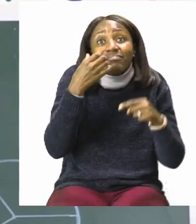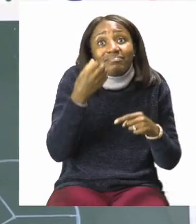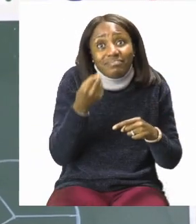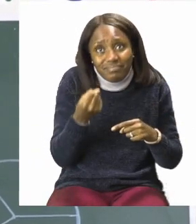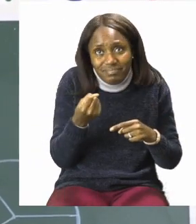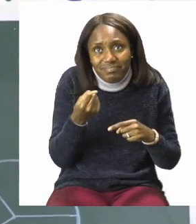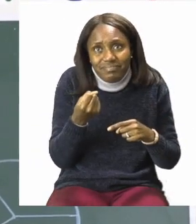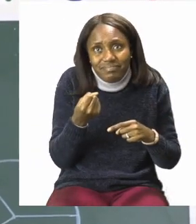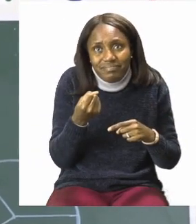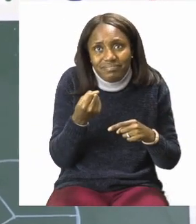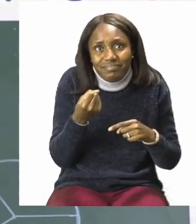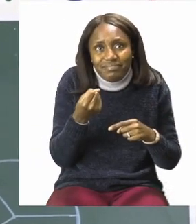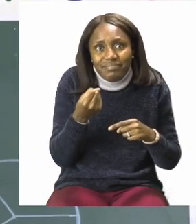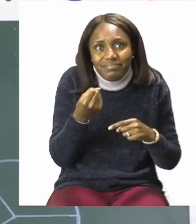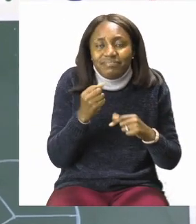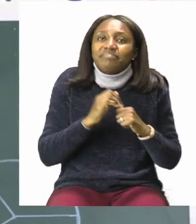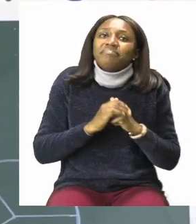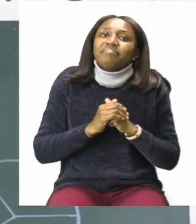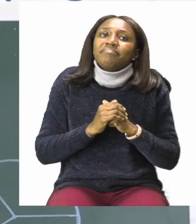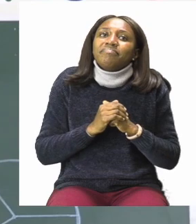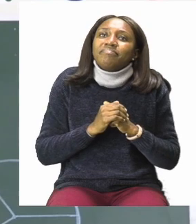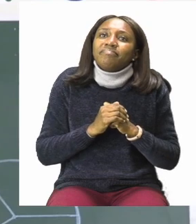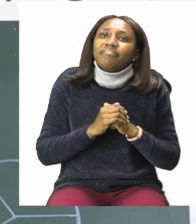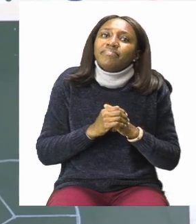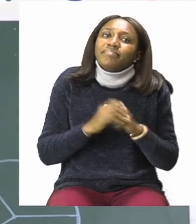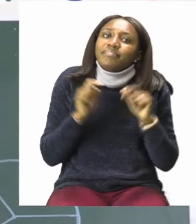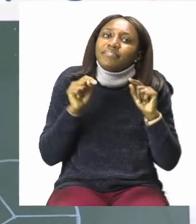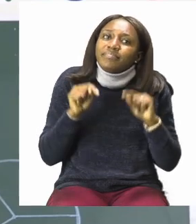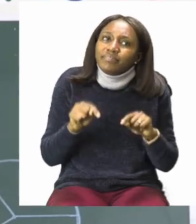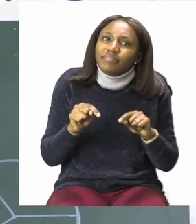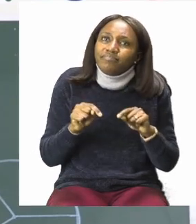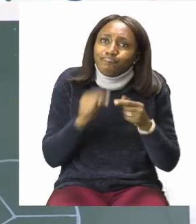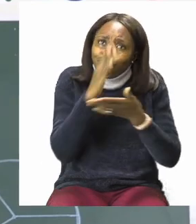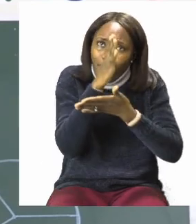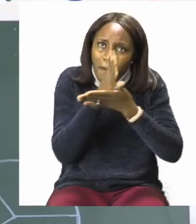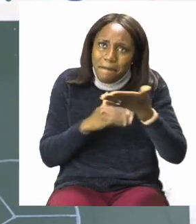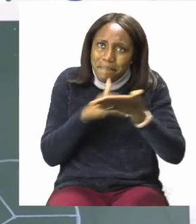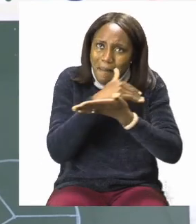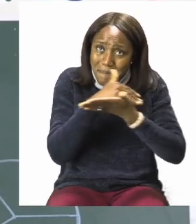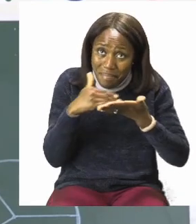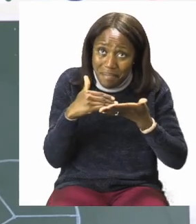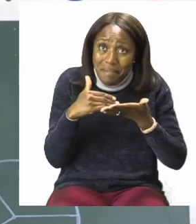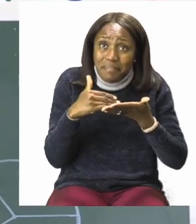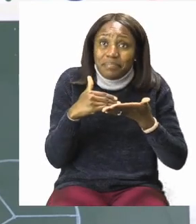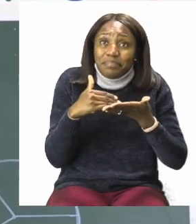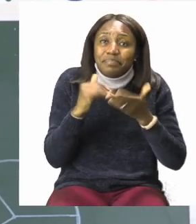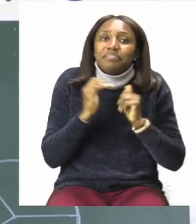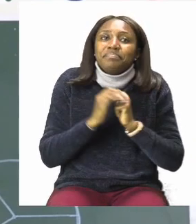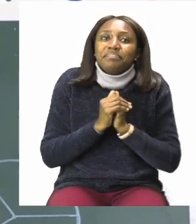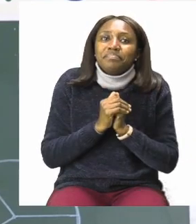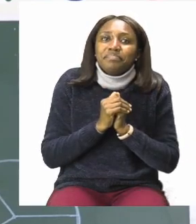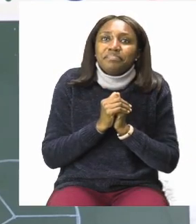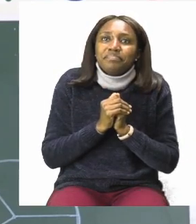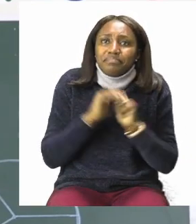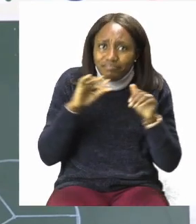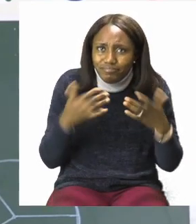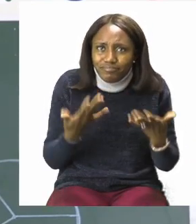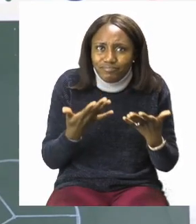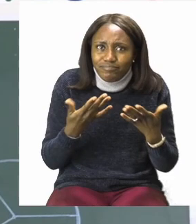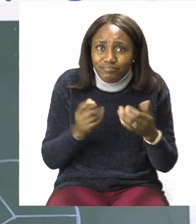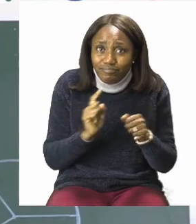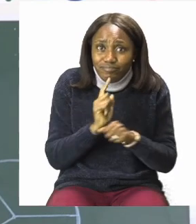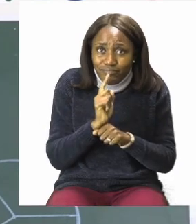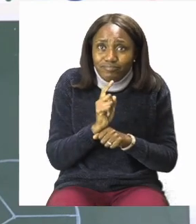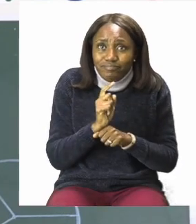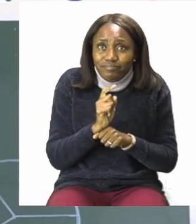number. So we're going to cut it up into quarters. The first thing you're going to need boys and girls